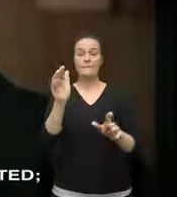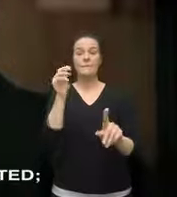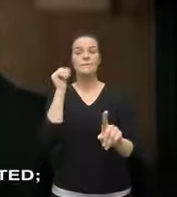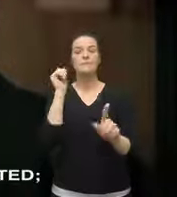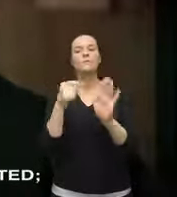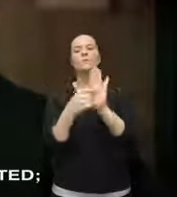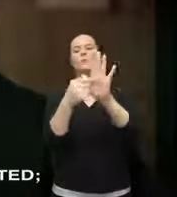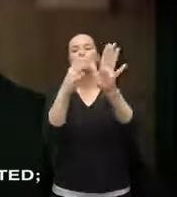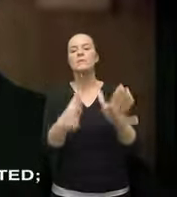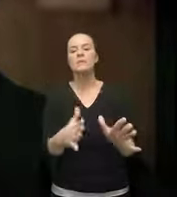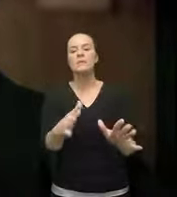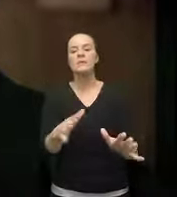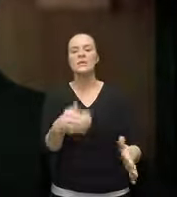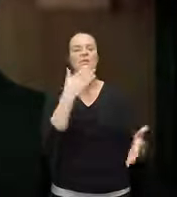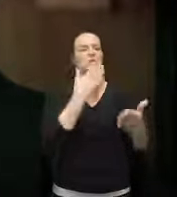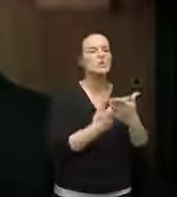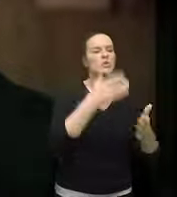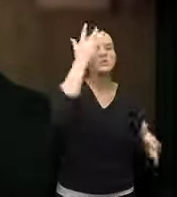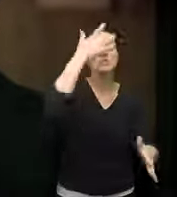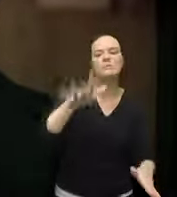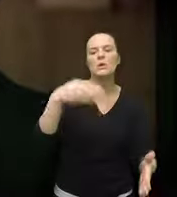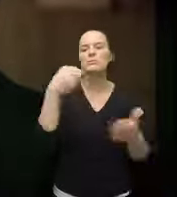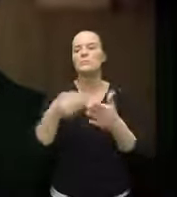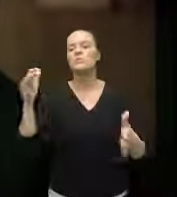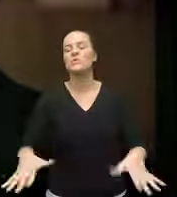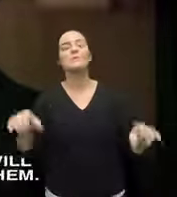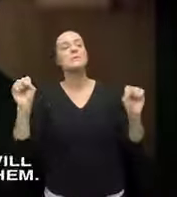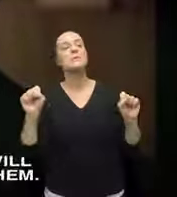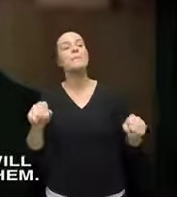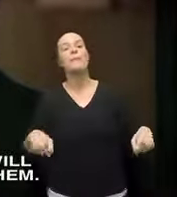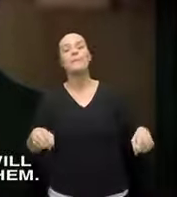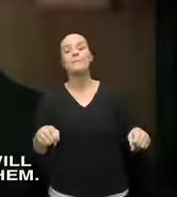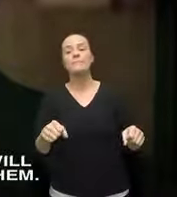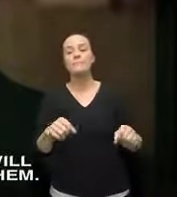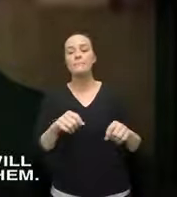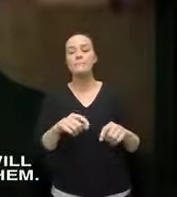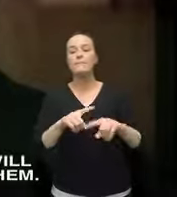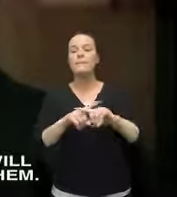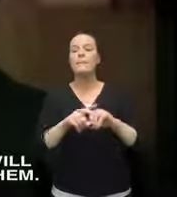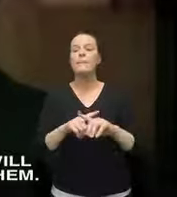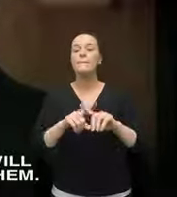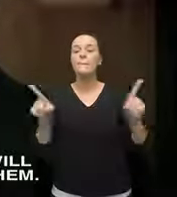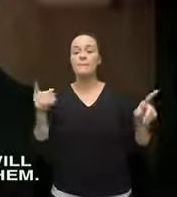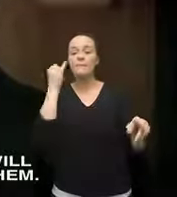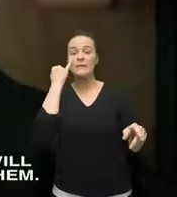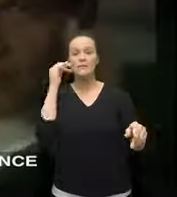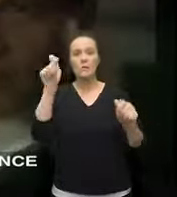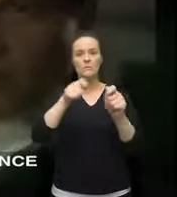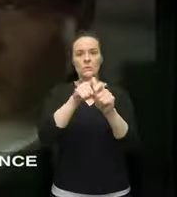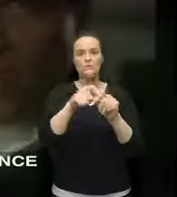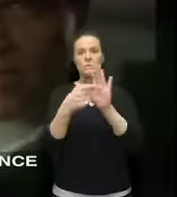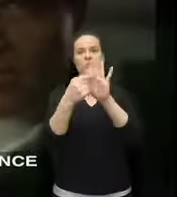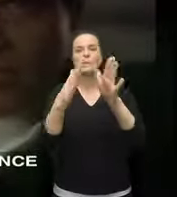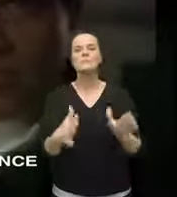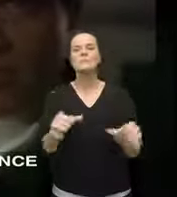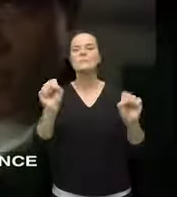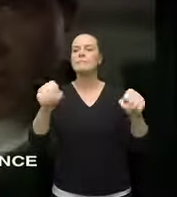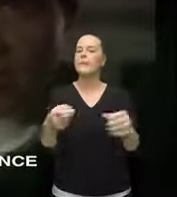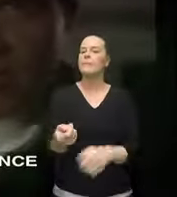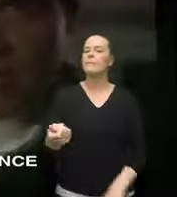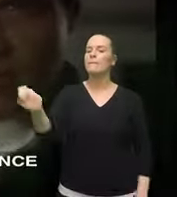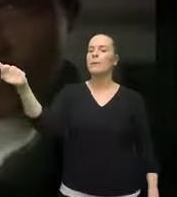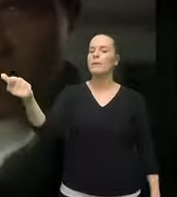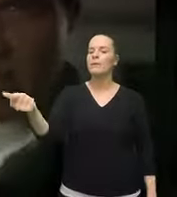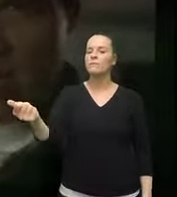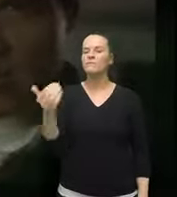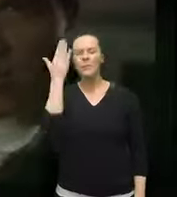rich people may be elected but they can also be kicked out of power if they don't represent the will of the people who elected them why should you have